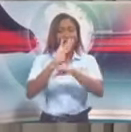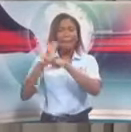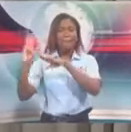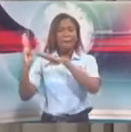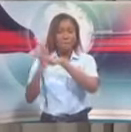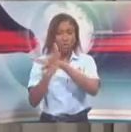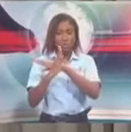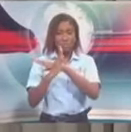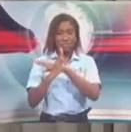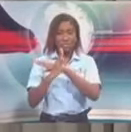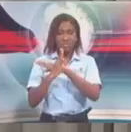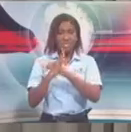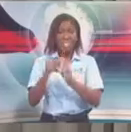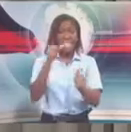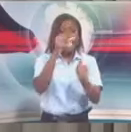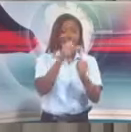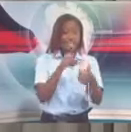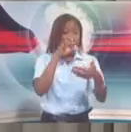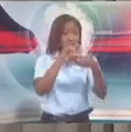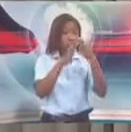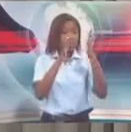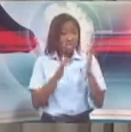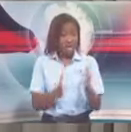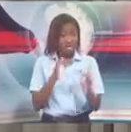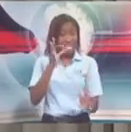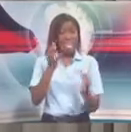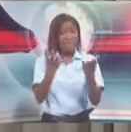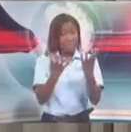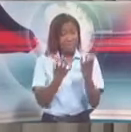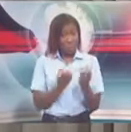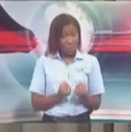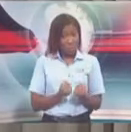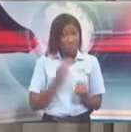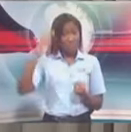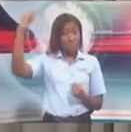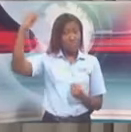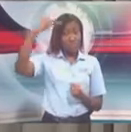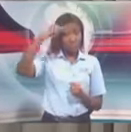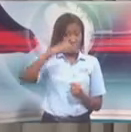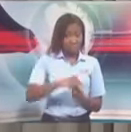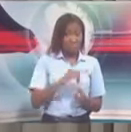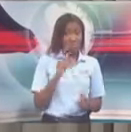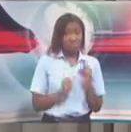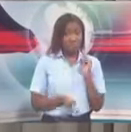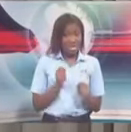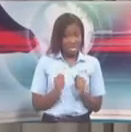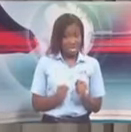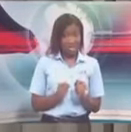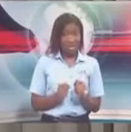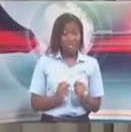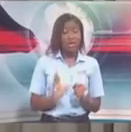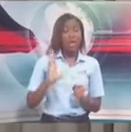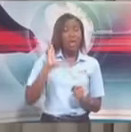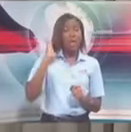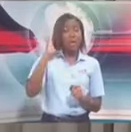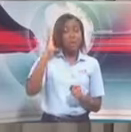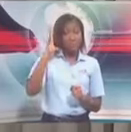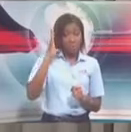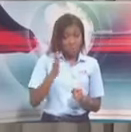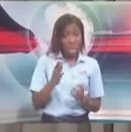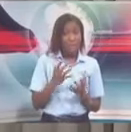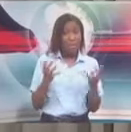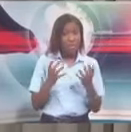Every student who wants to return via this very careful operation is going to be quarantined in Barbados